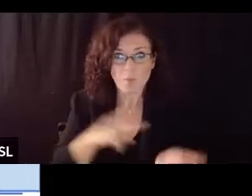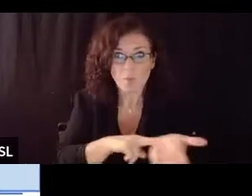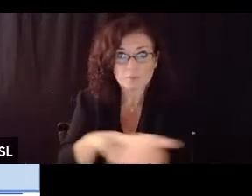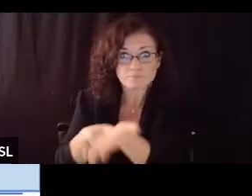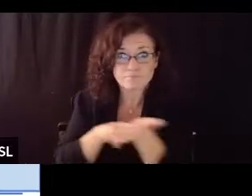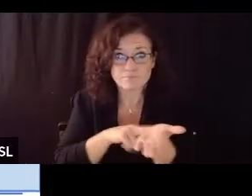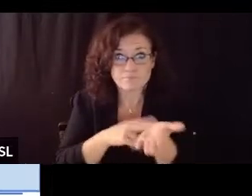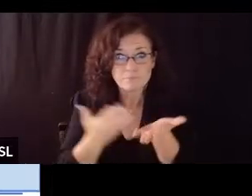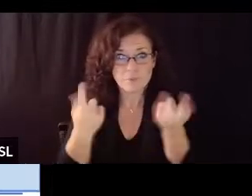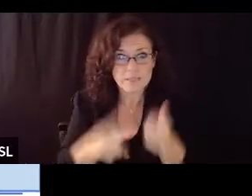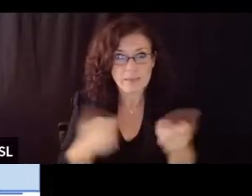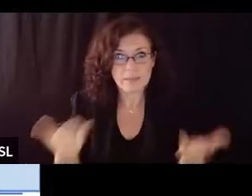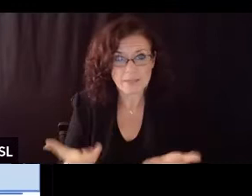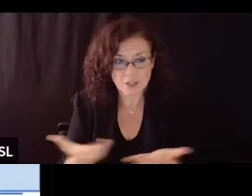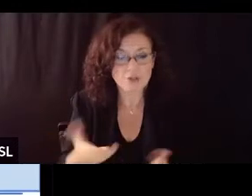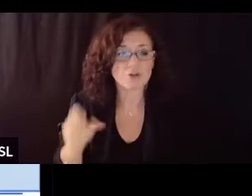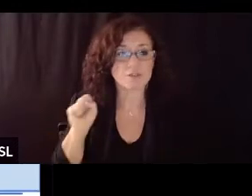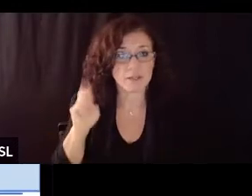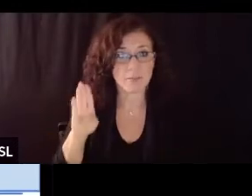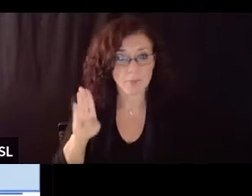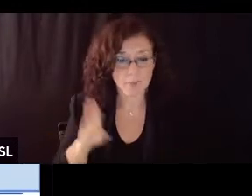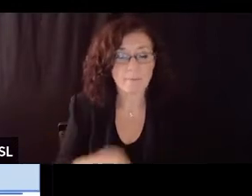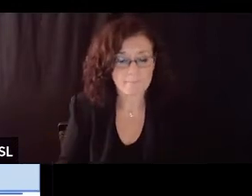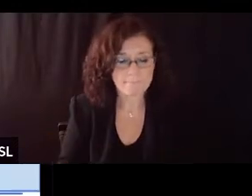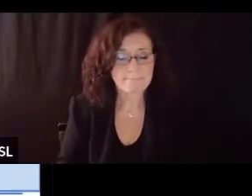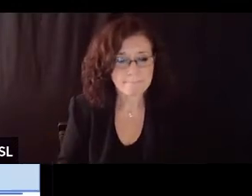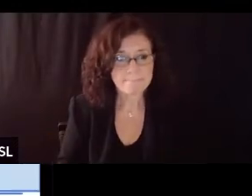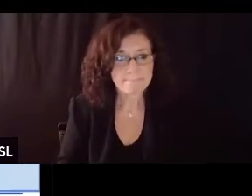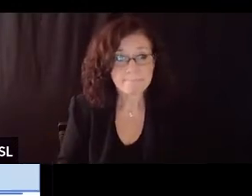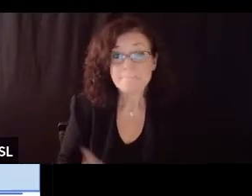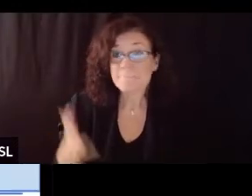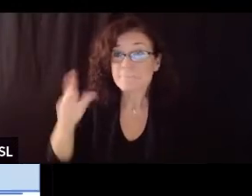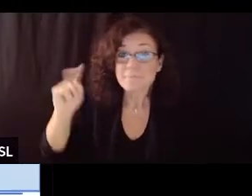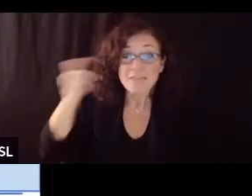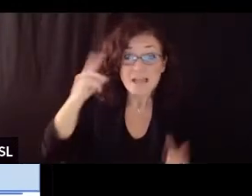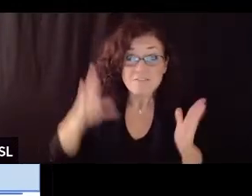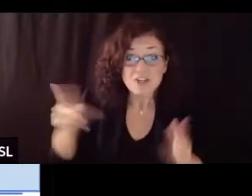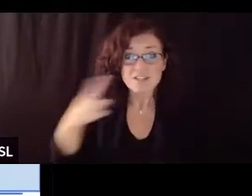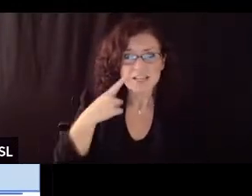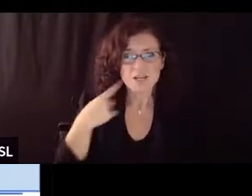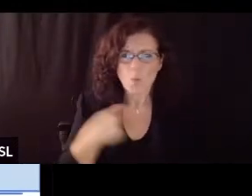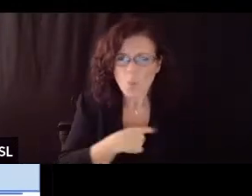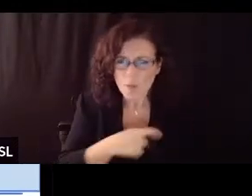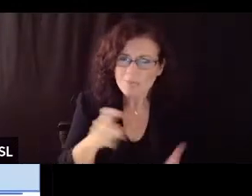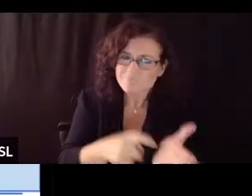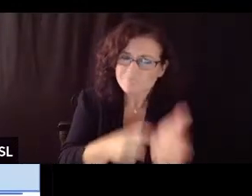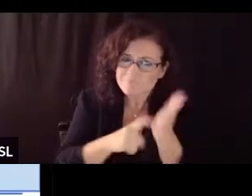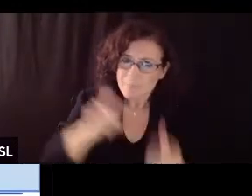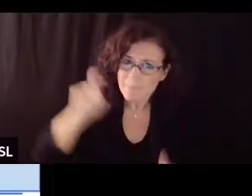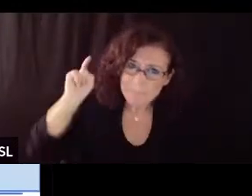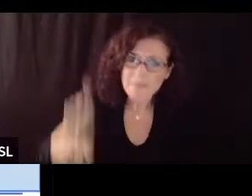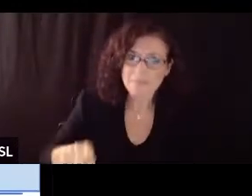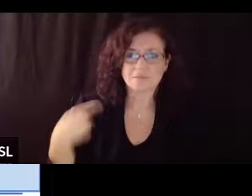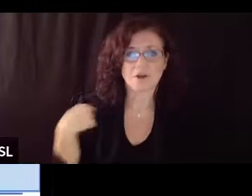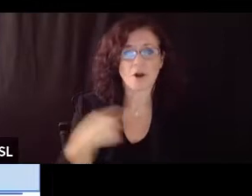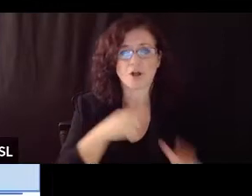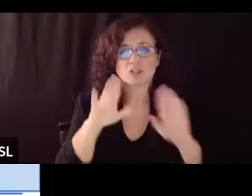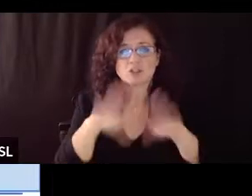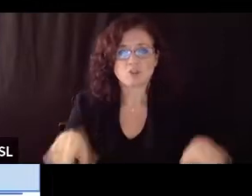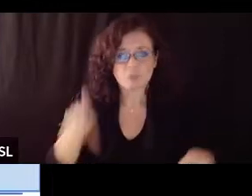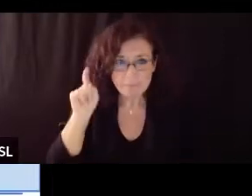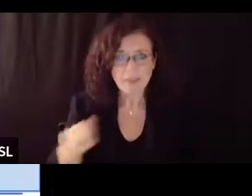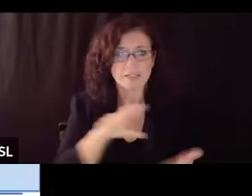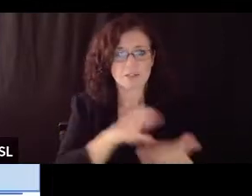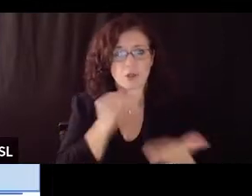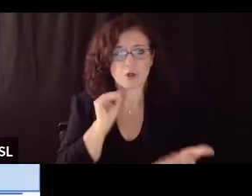our children to learn it's not negotiable learning is not negotiable and neither is safety so the save